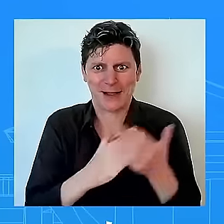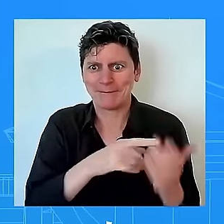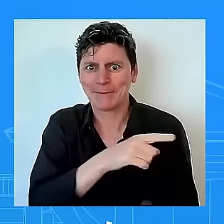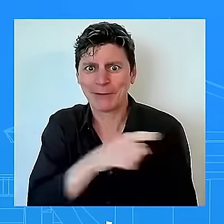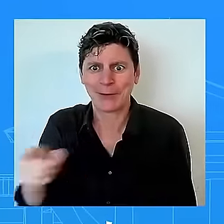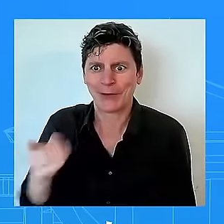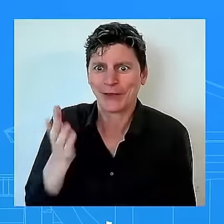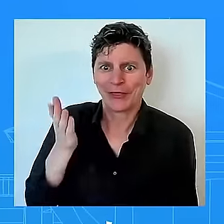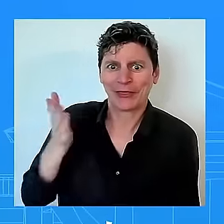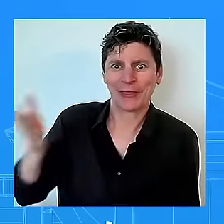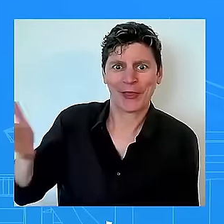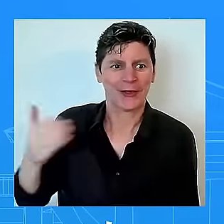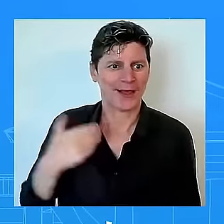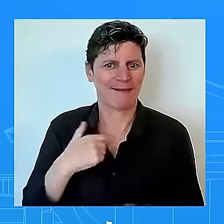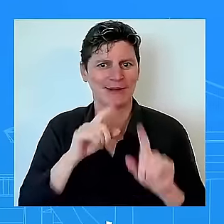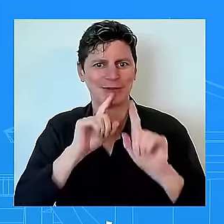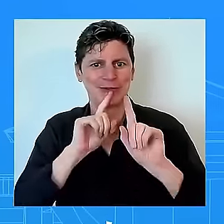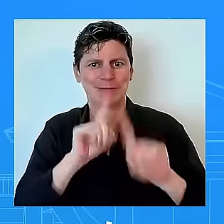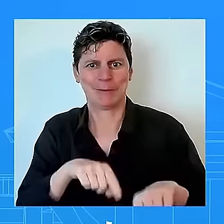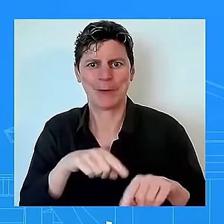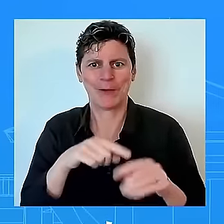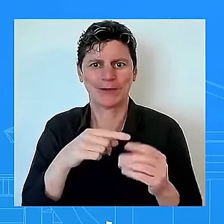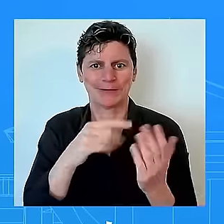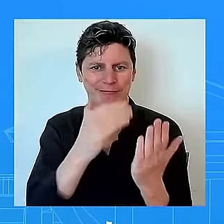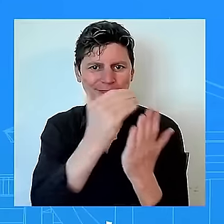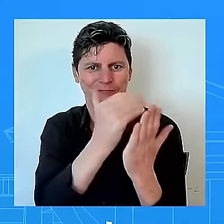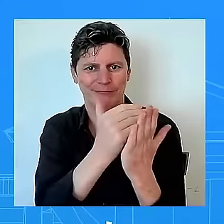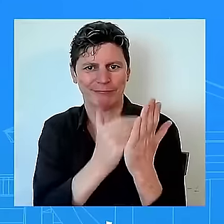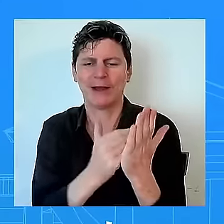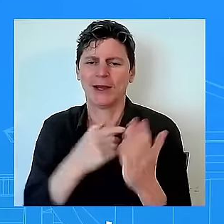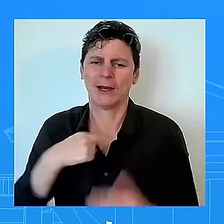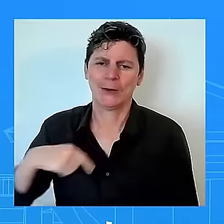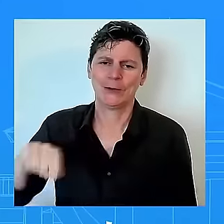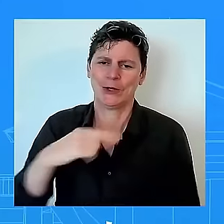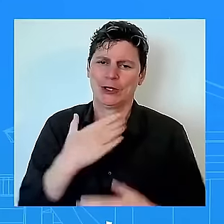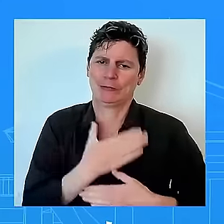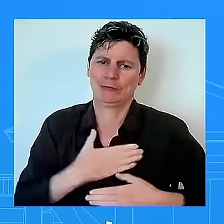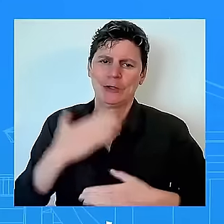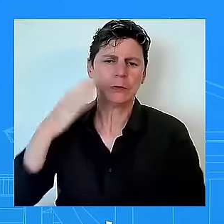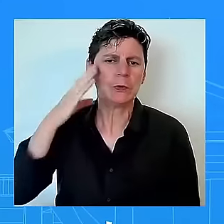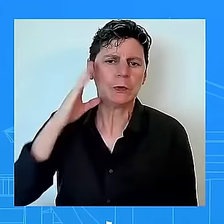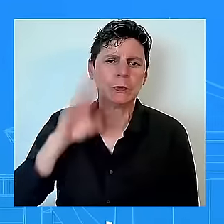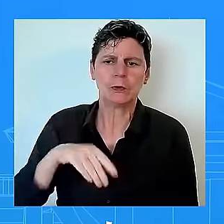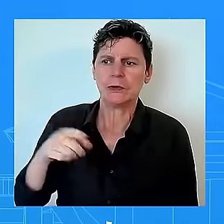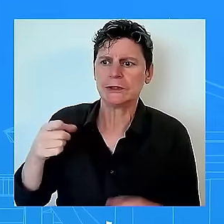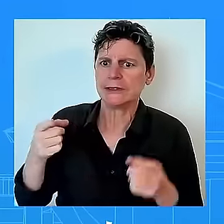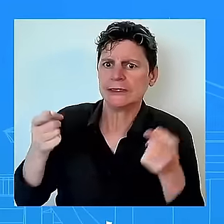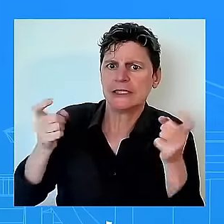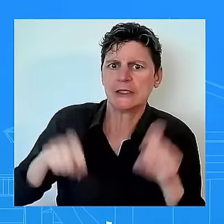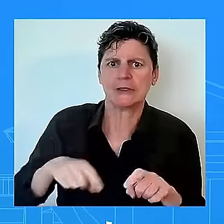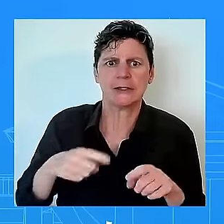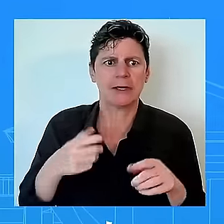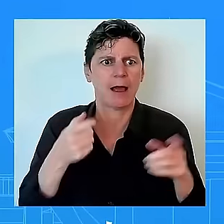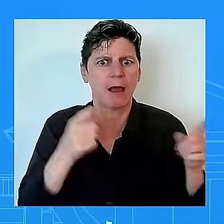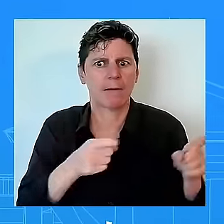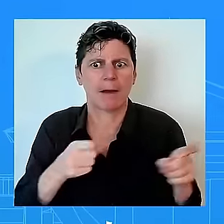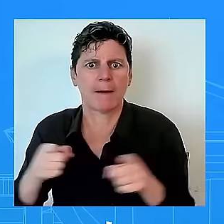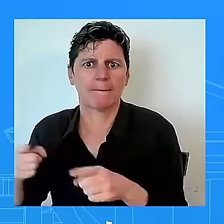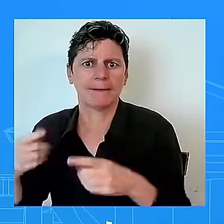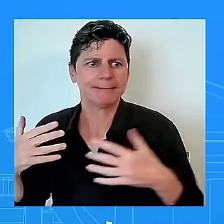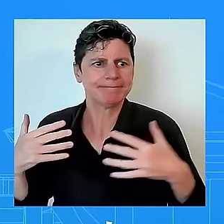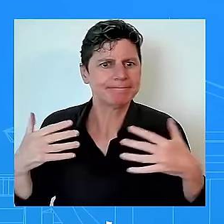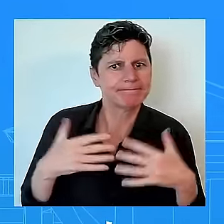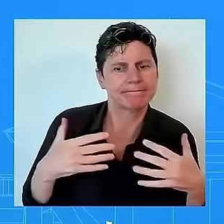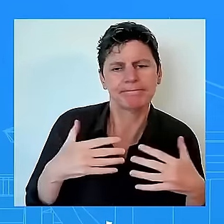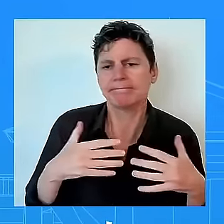to do that and we appreciate it because i know those were dangerous times that was a dangerous day to be there and you know we have